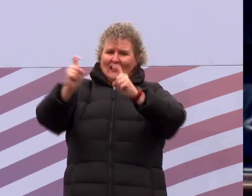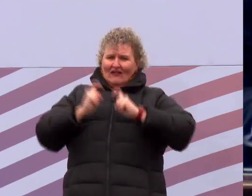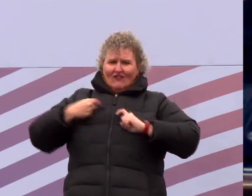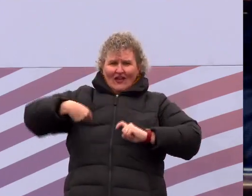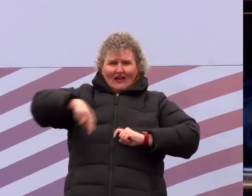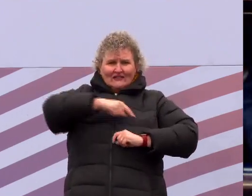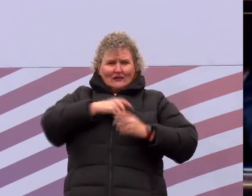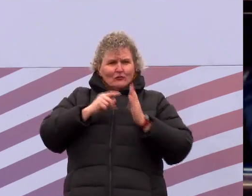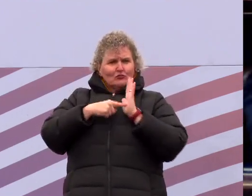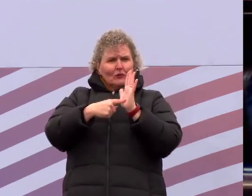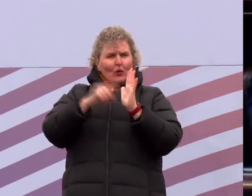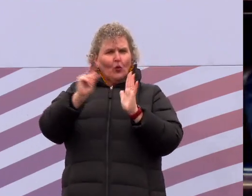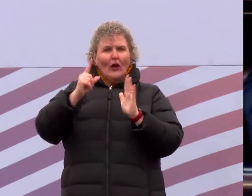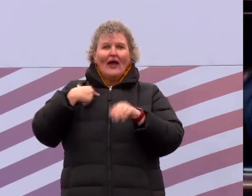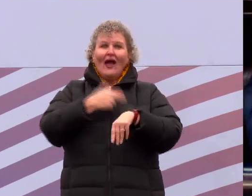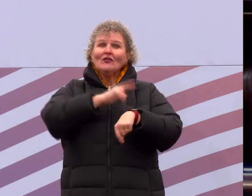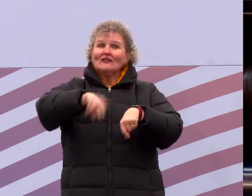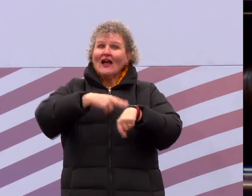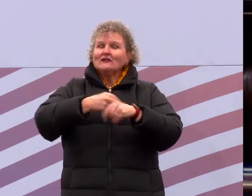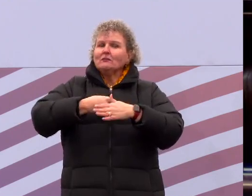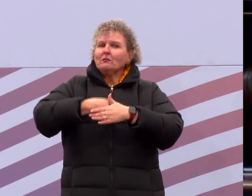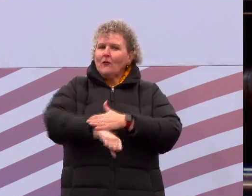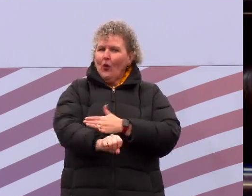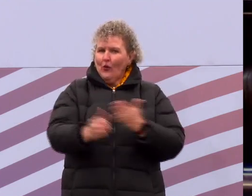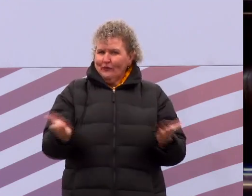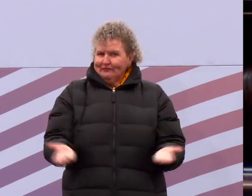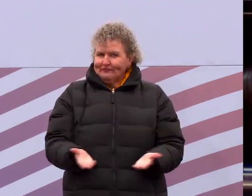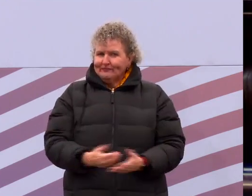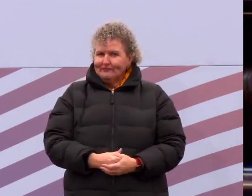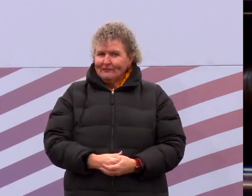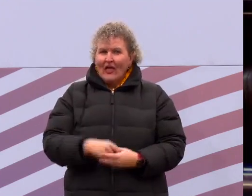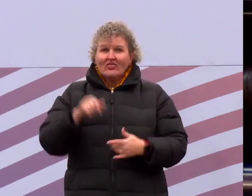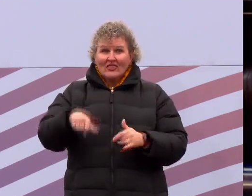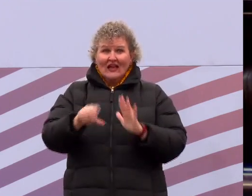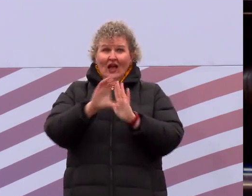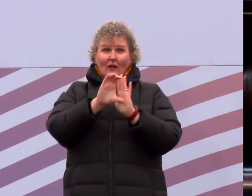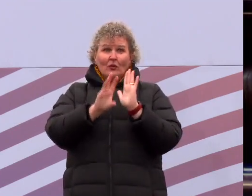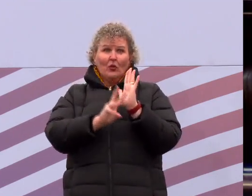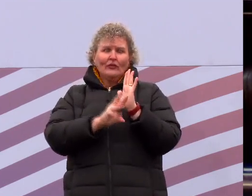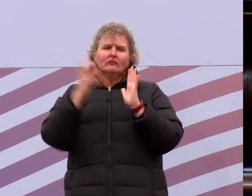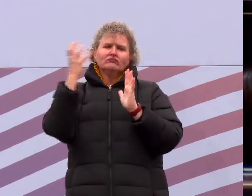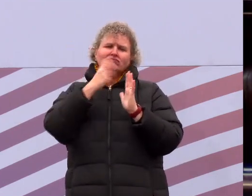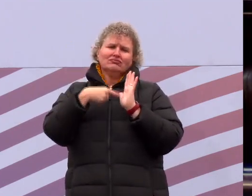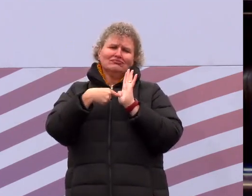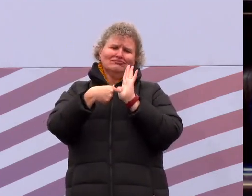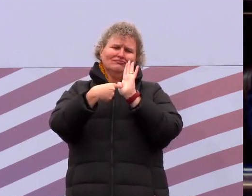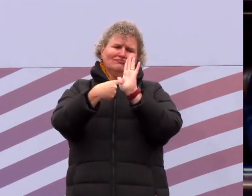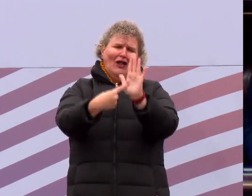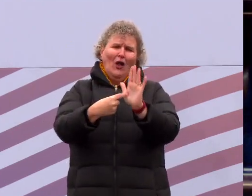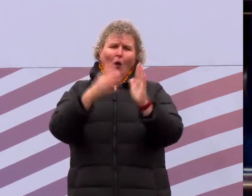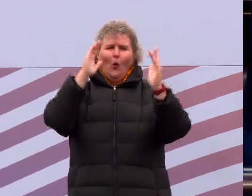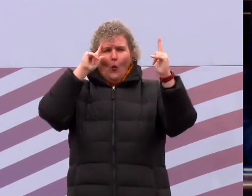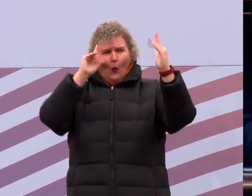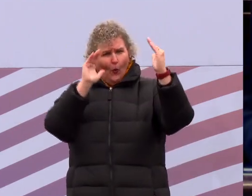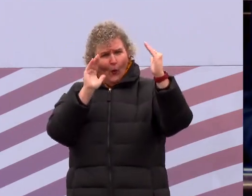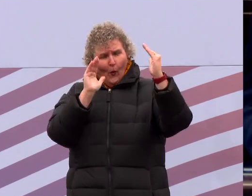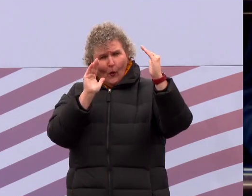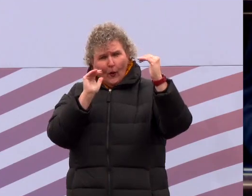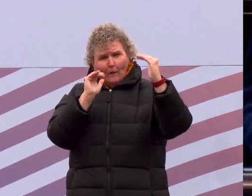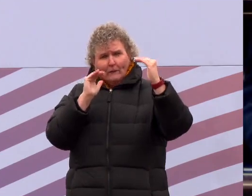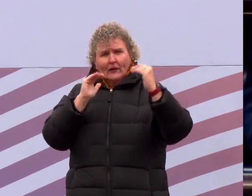Let then this commonwealth be a shining beacon of hope, leading every state to forget about the past,